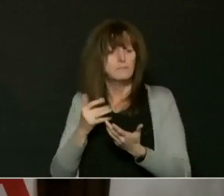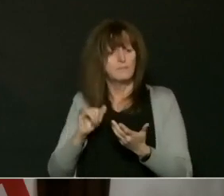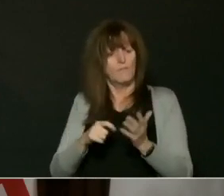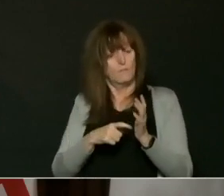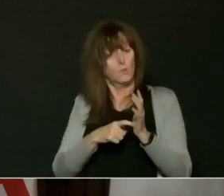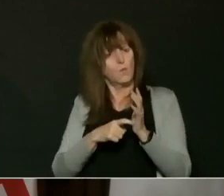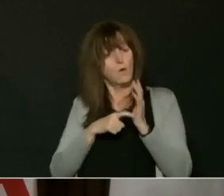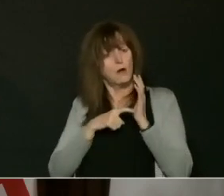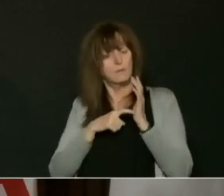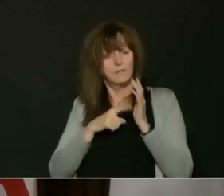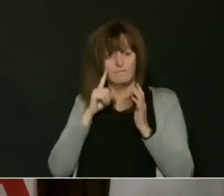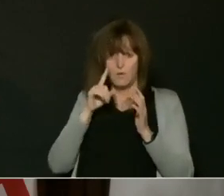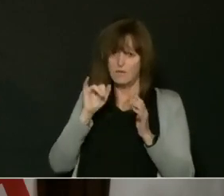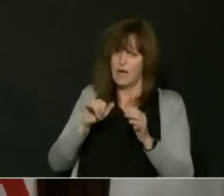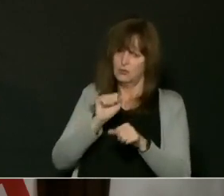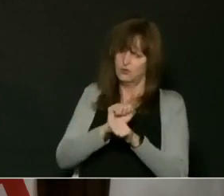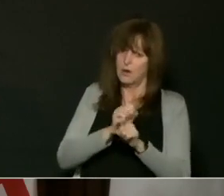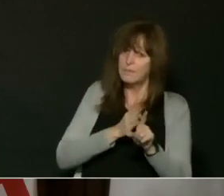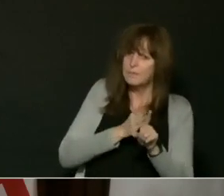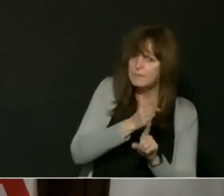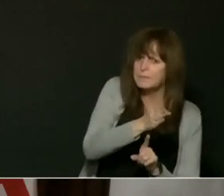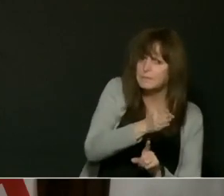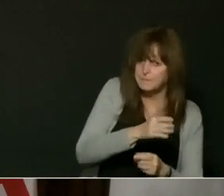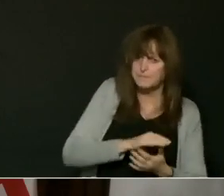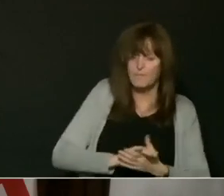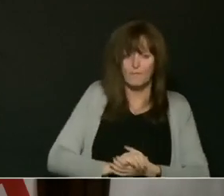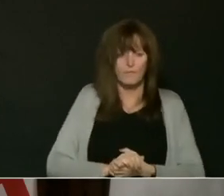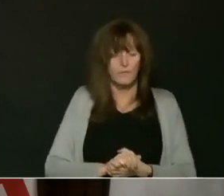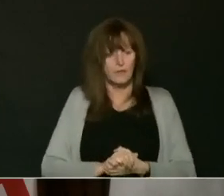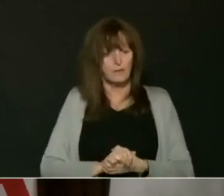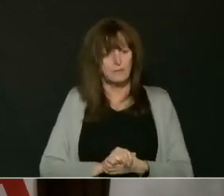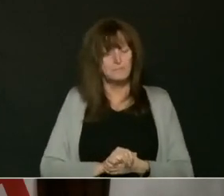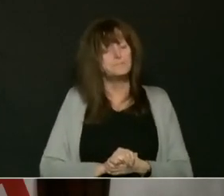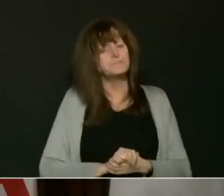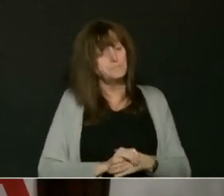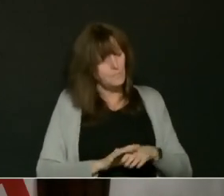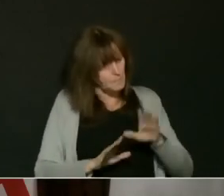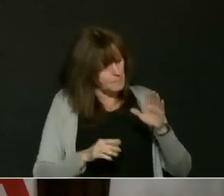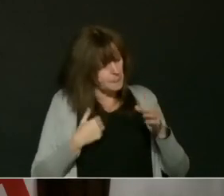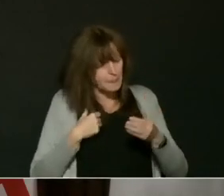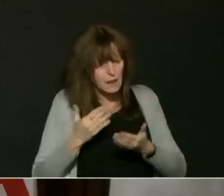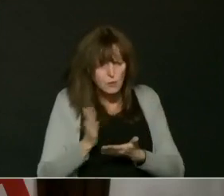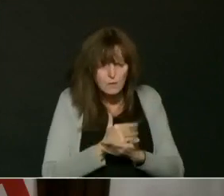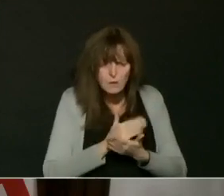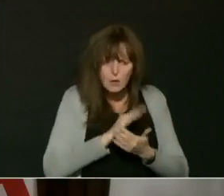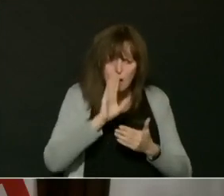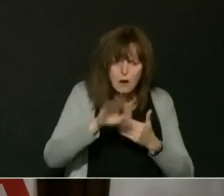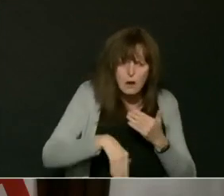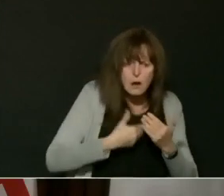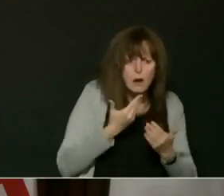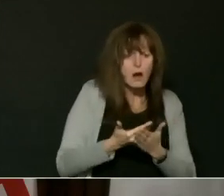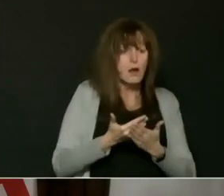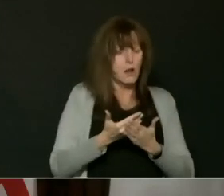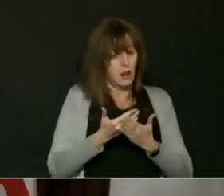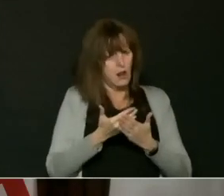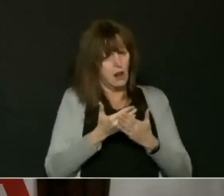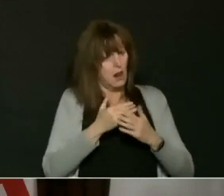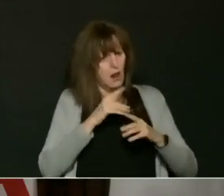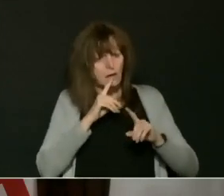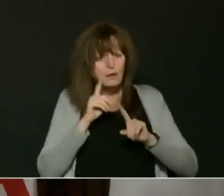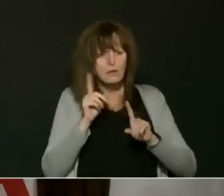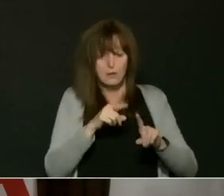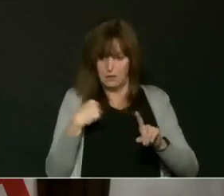Well, thanks very much for that question. Yes, we're reviewing all directives and letters of instruction that we've put in place across multiple sectors